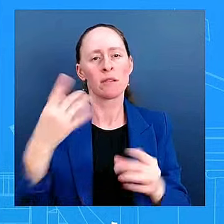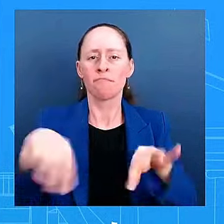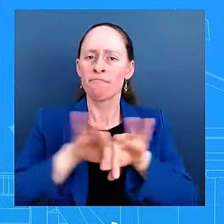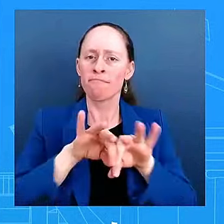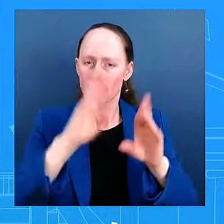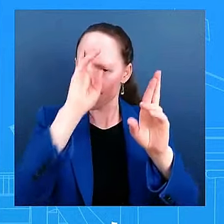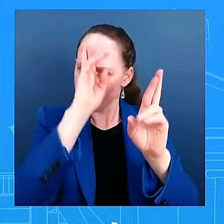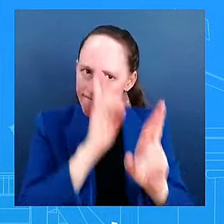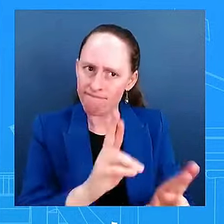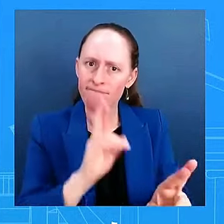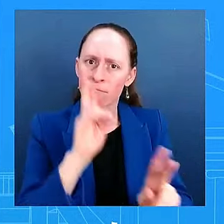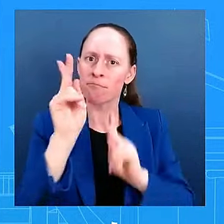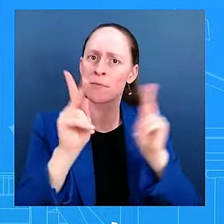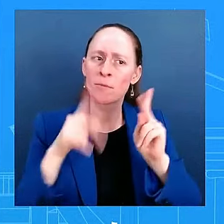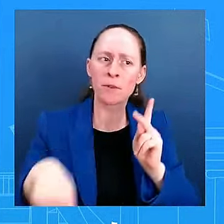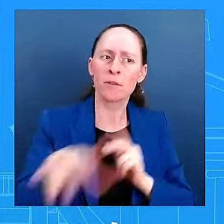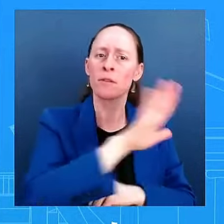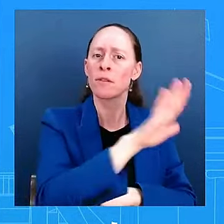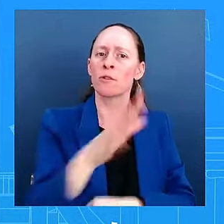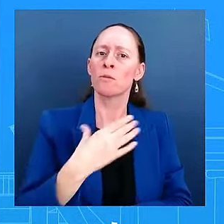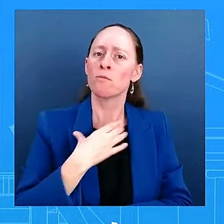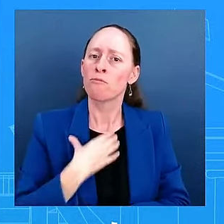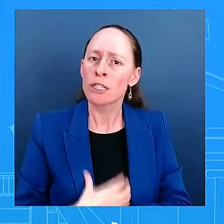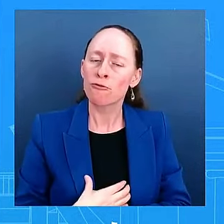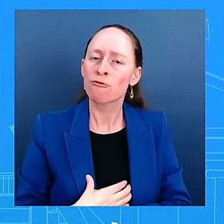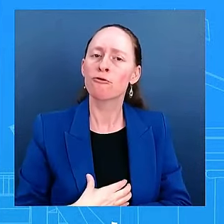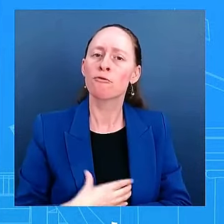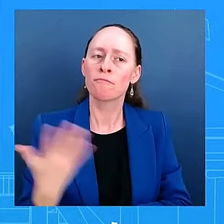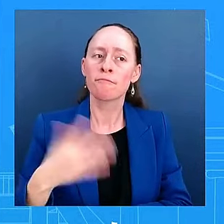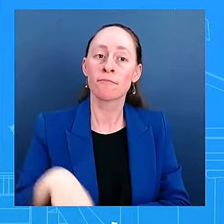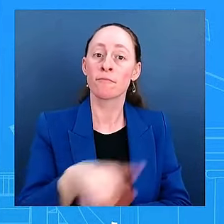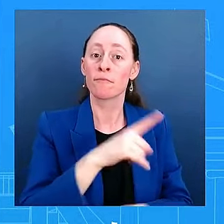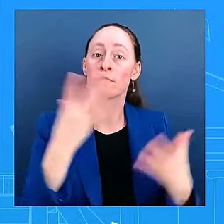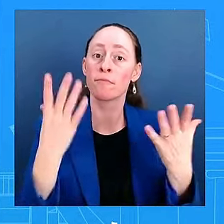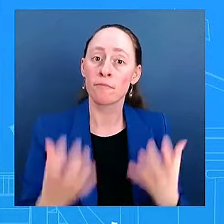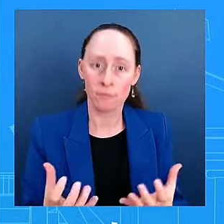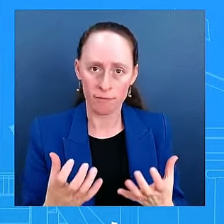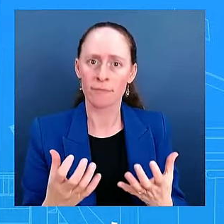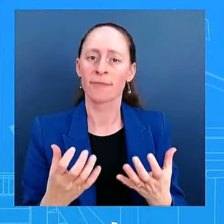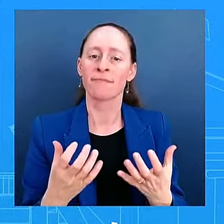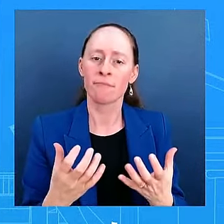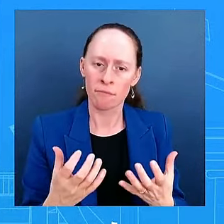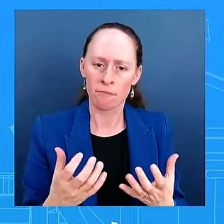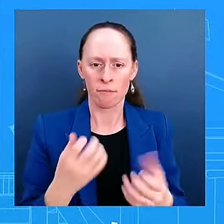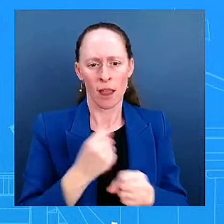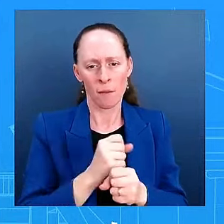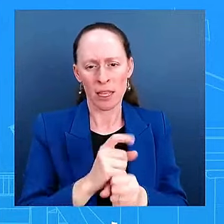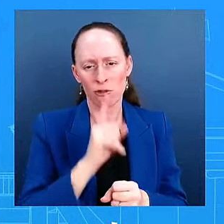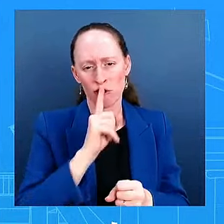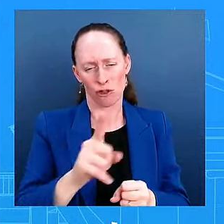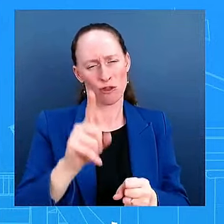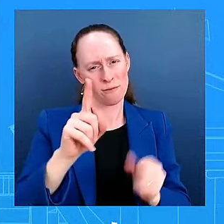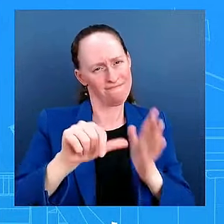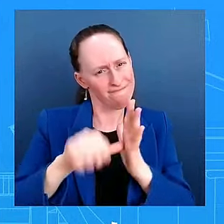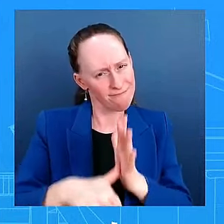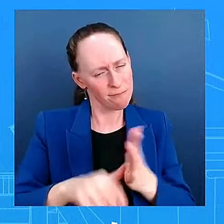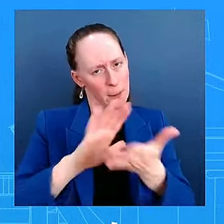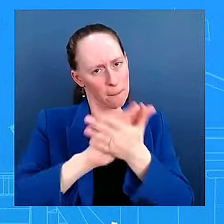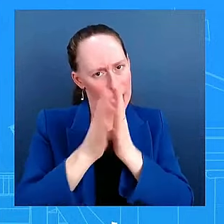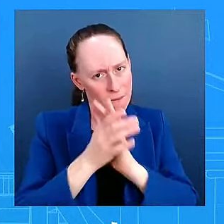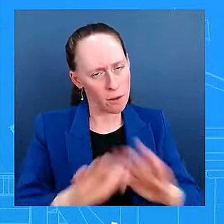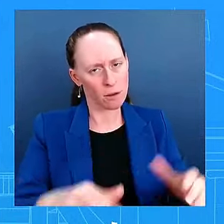is important to make sure we have, we truly, truly have a peaceful transfer of power. And him being the president, the current president,